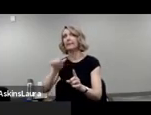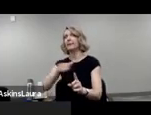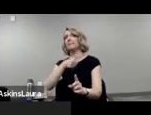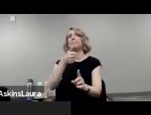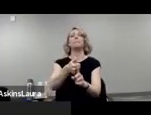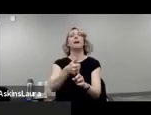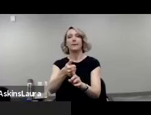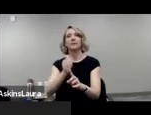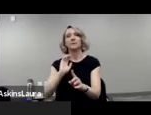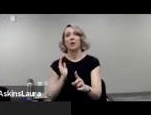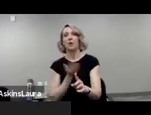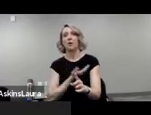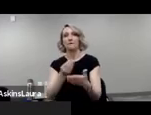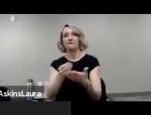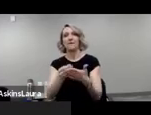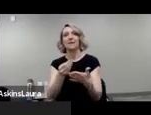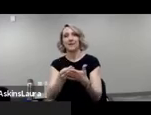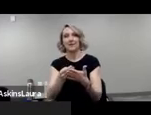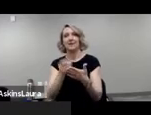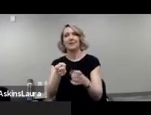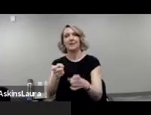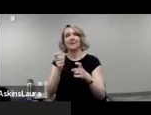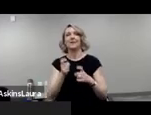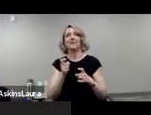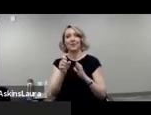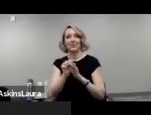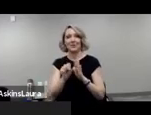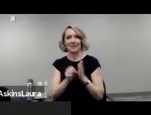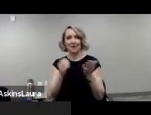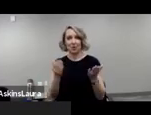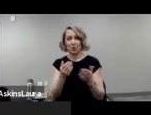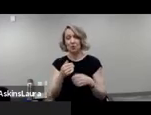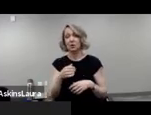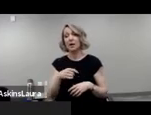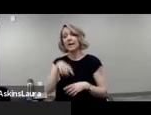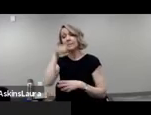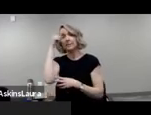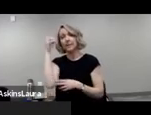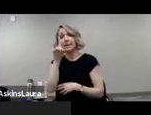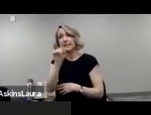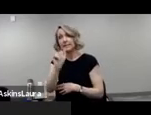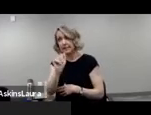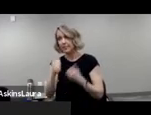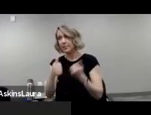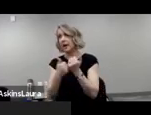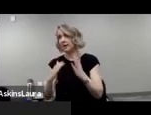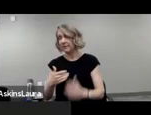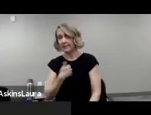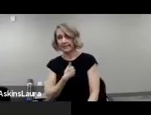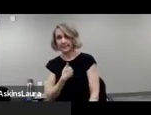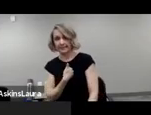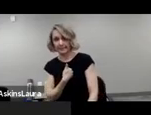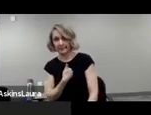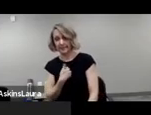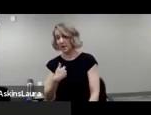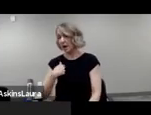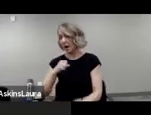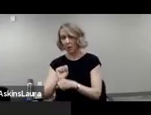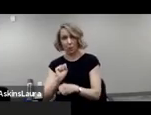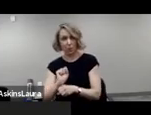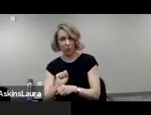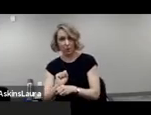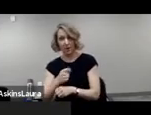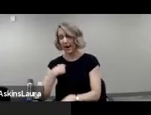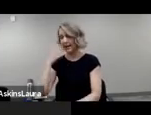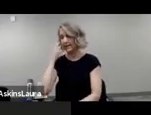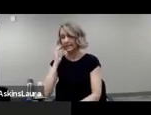future funding. As a black disabled activist who worked and had my own nonprofit,